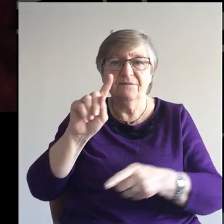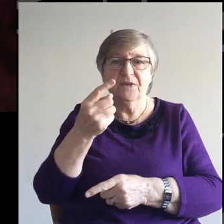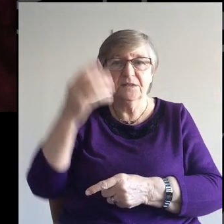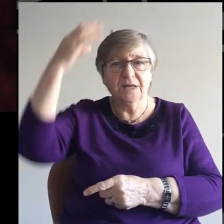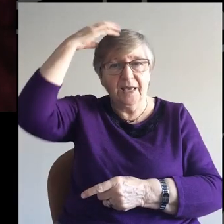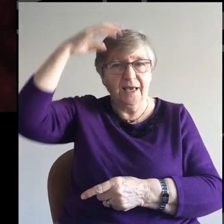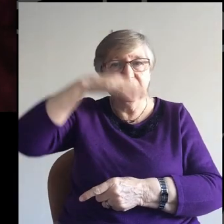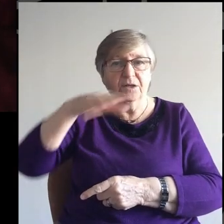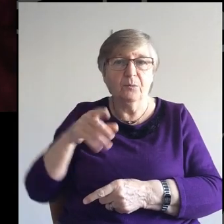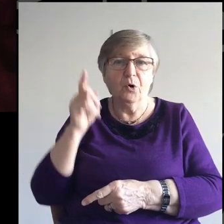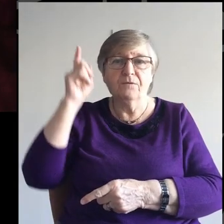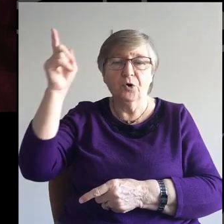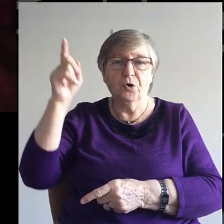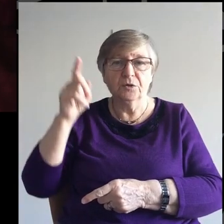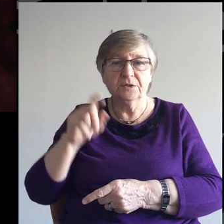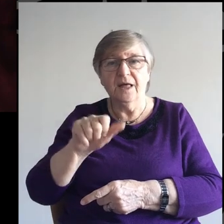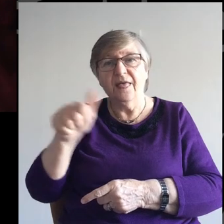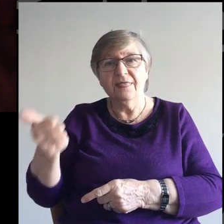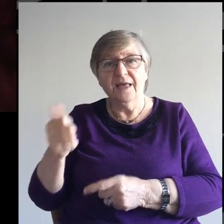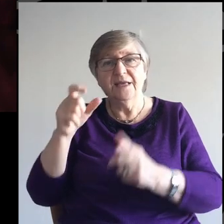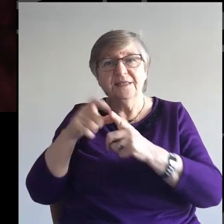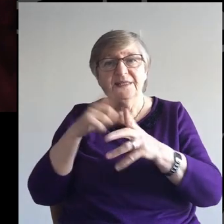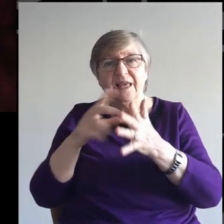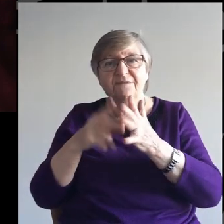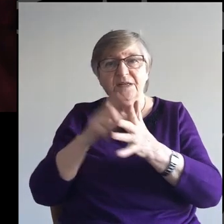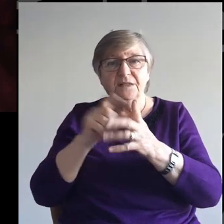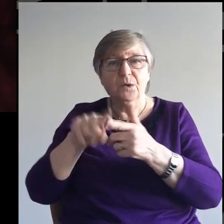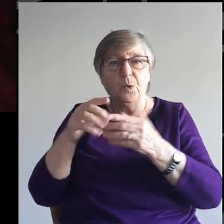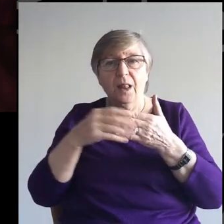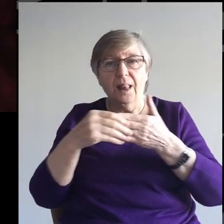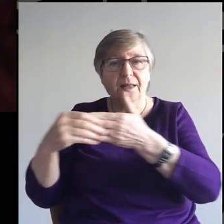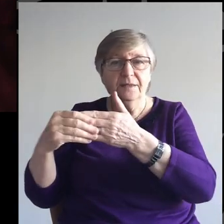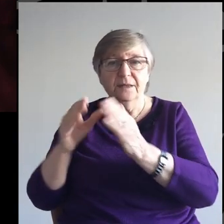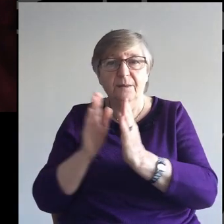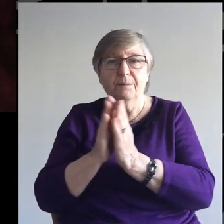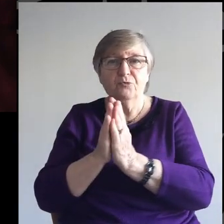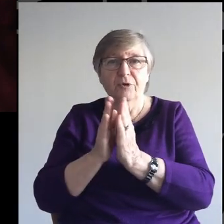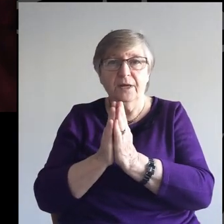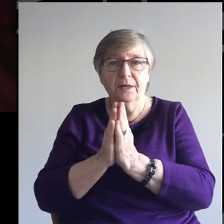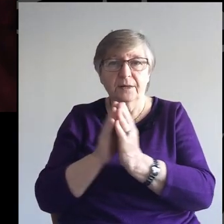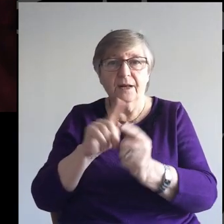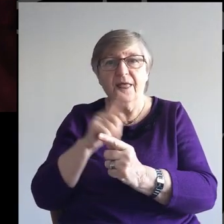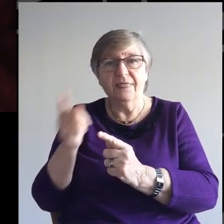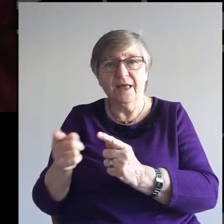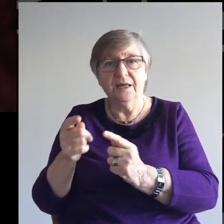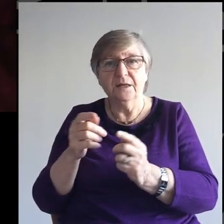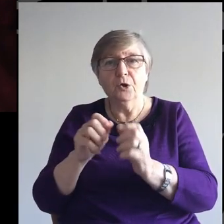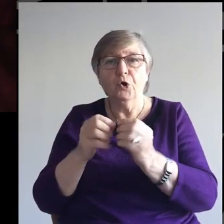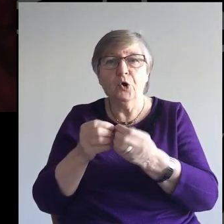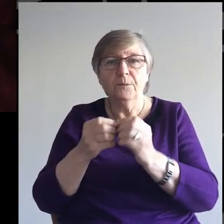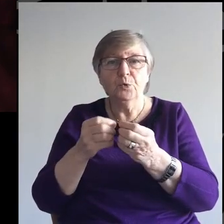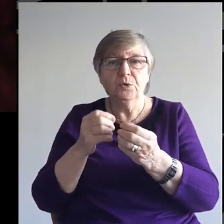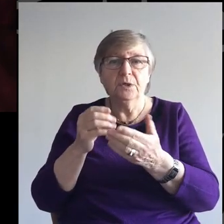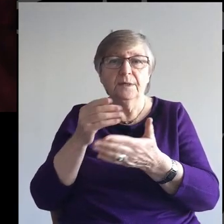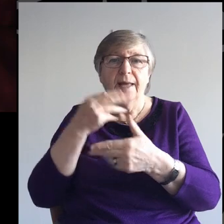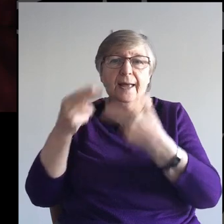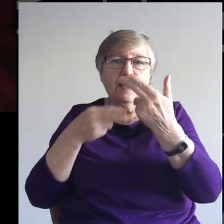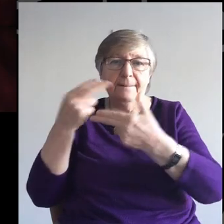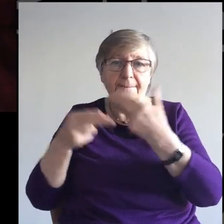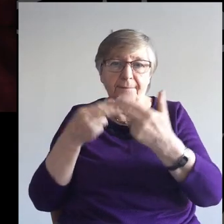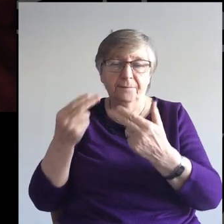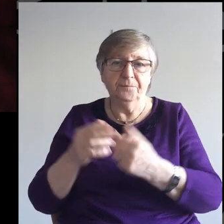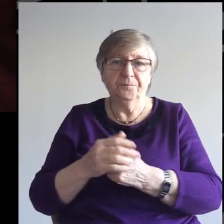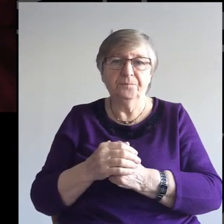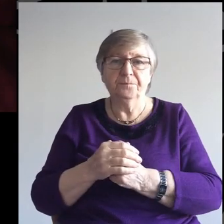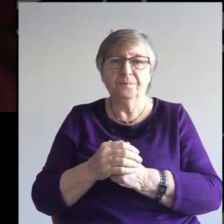And after we've sung the hymn, Dave McLaren will be leading us in our prayers for others. And then it will be the communion hymn, Behold the Lamb, as we